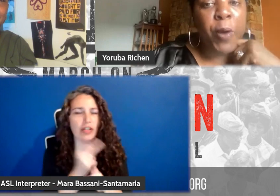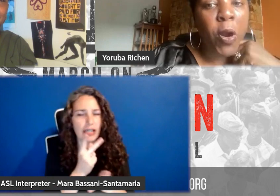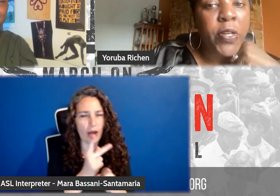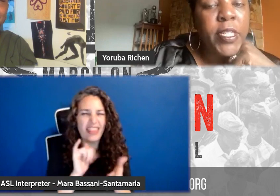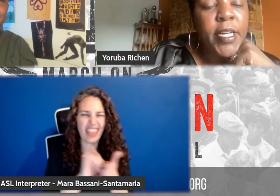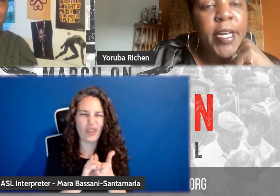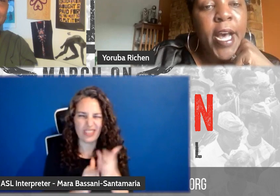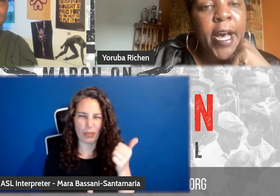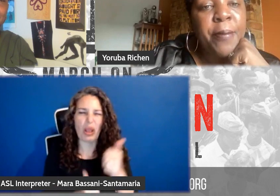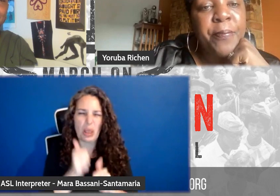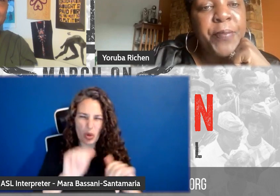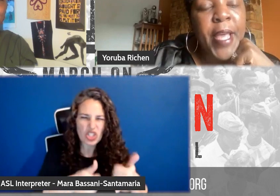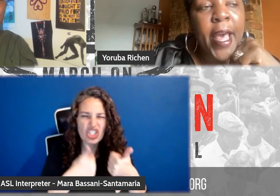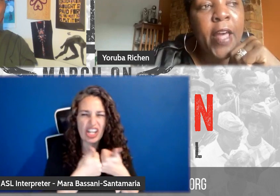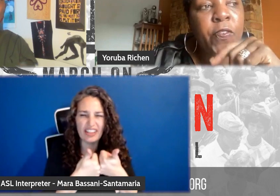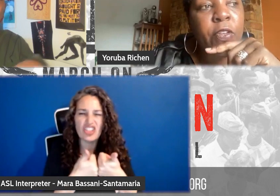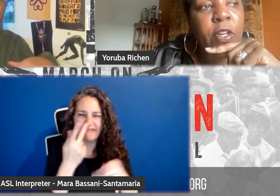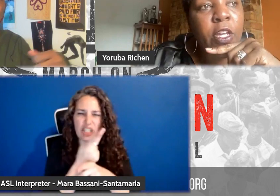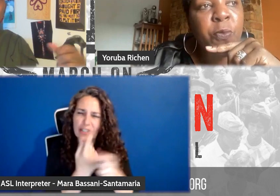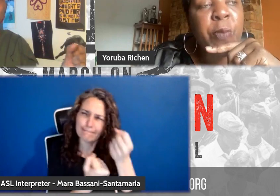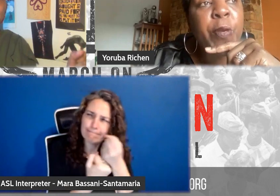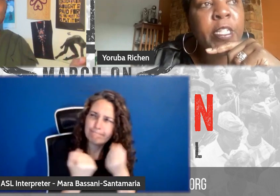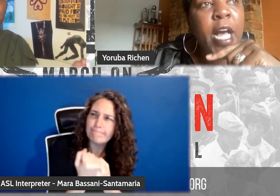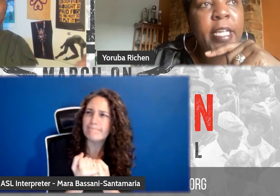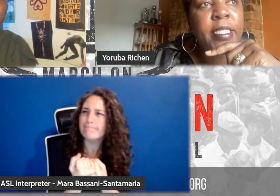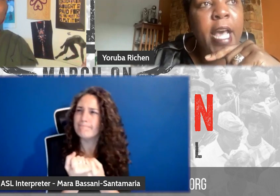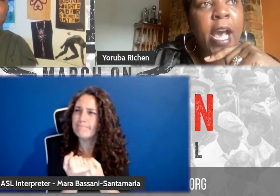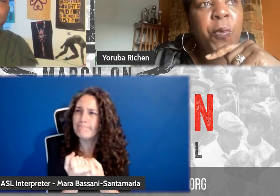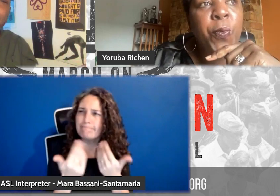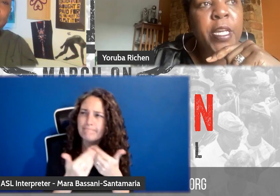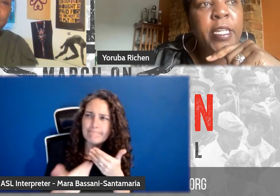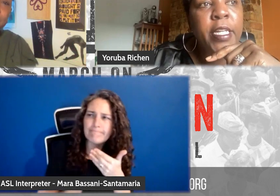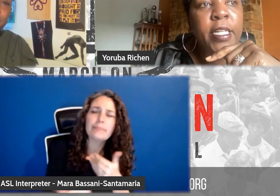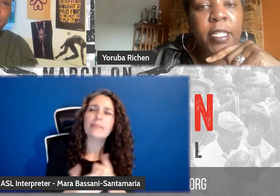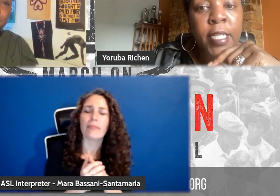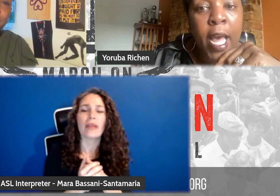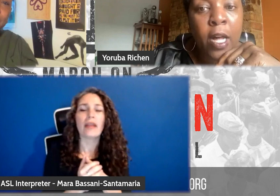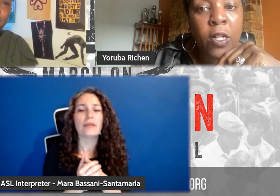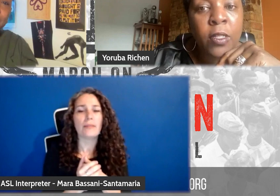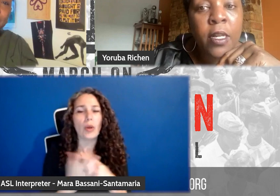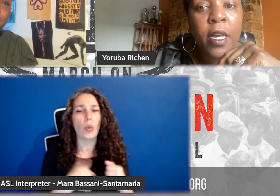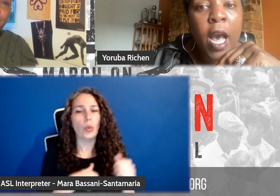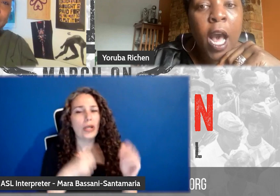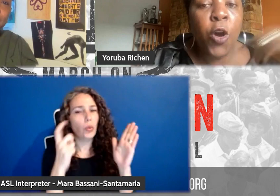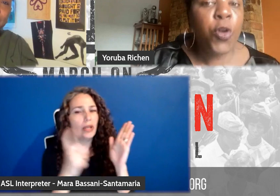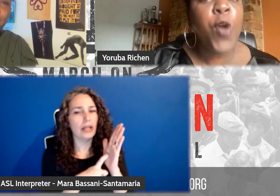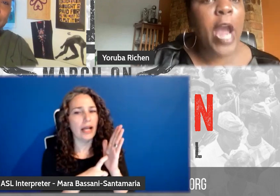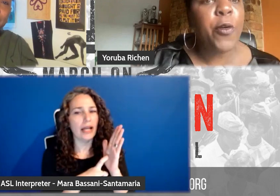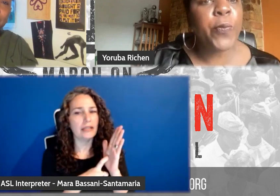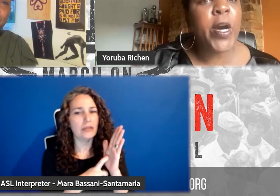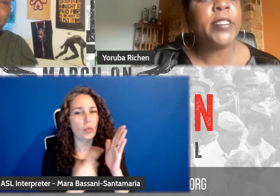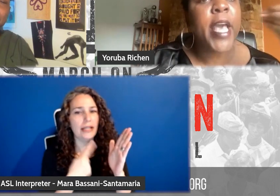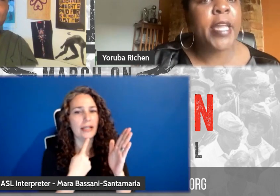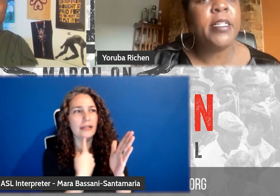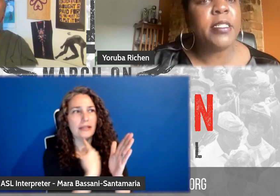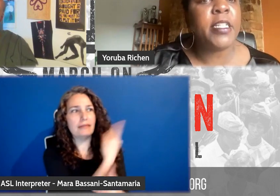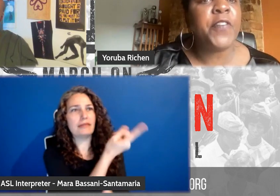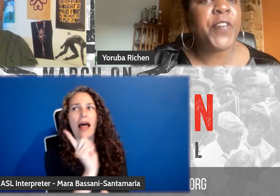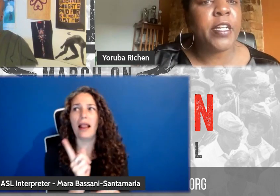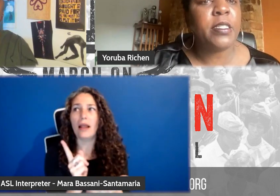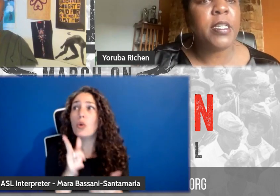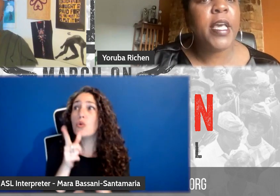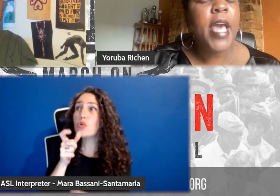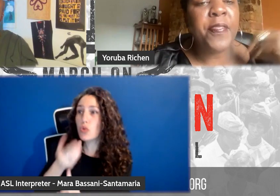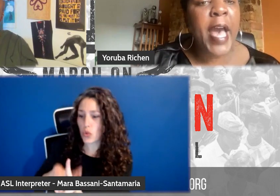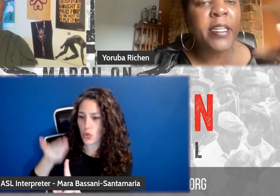challenging part. Um, and we realized that we needed to tell, uh, who Harry was and his